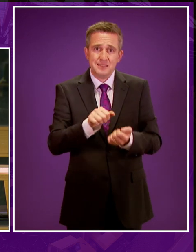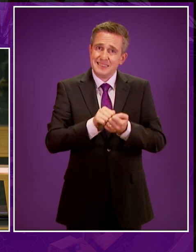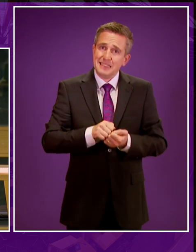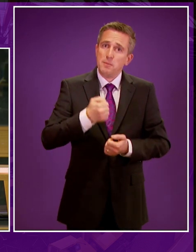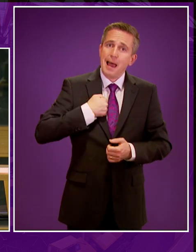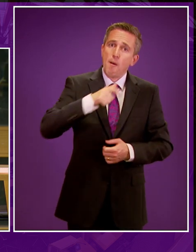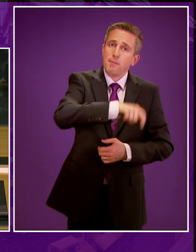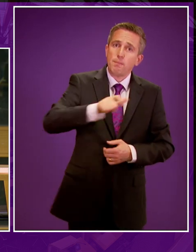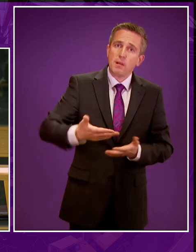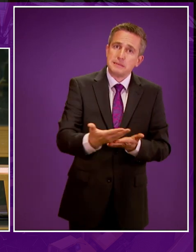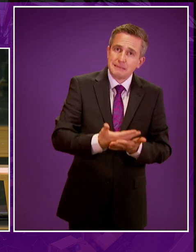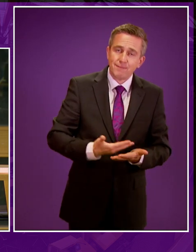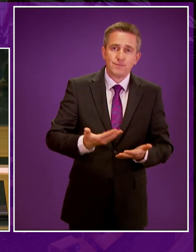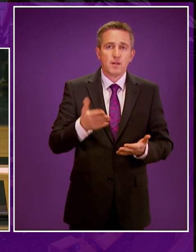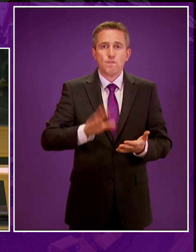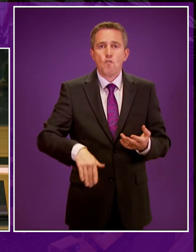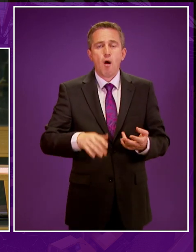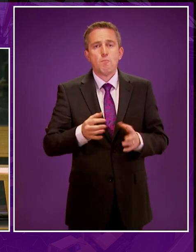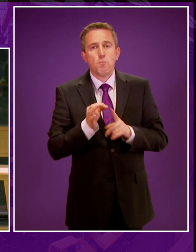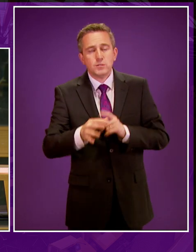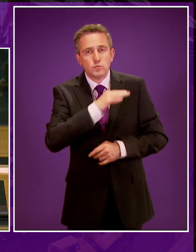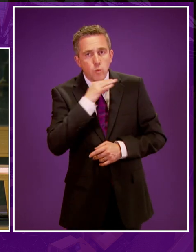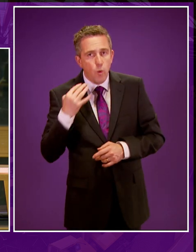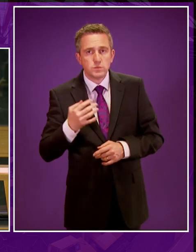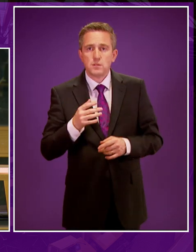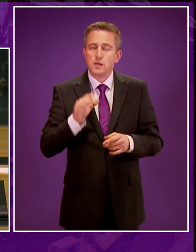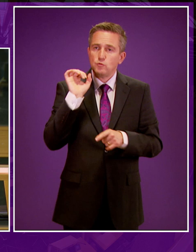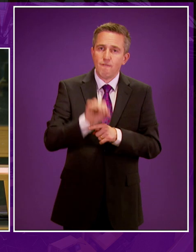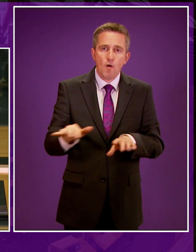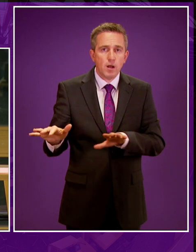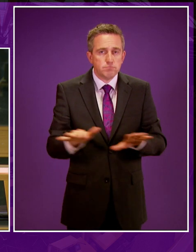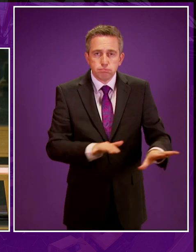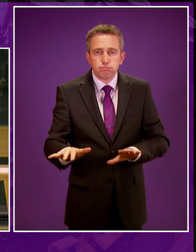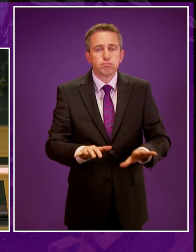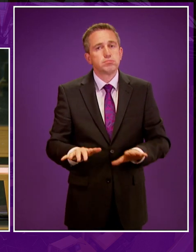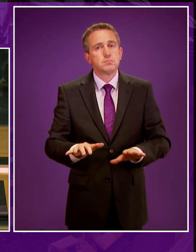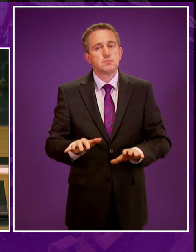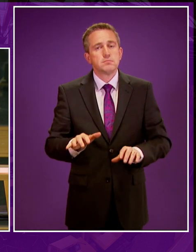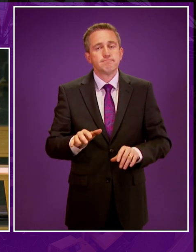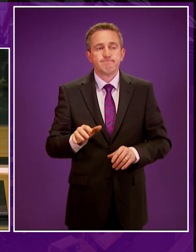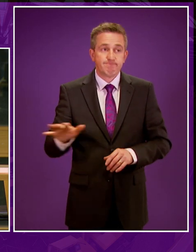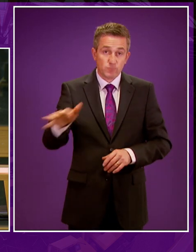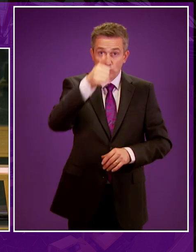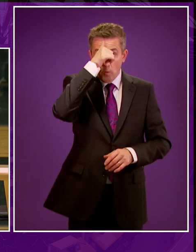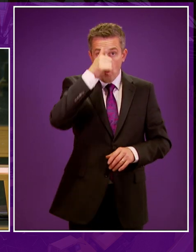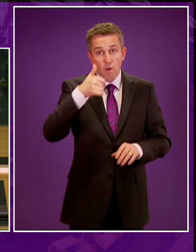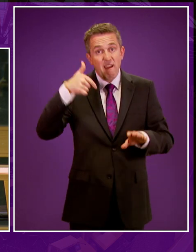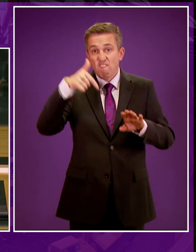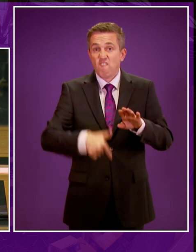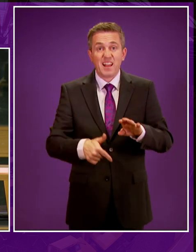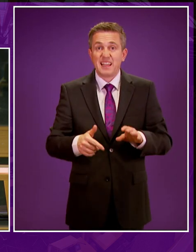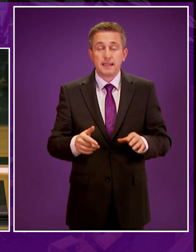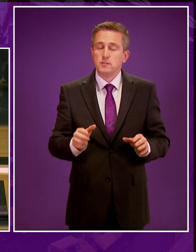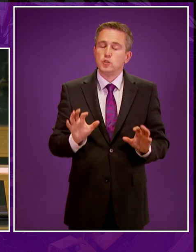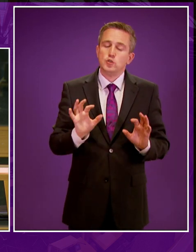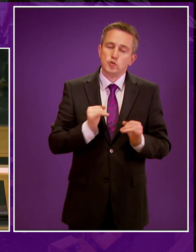poisonous water and avoidable earthquakes, we need to ban fracking. As my constituency and colleagues well know, I believe fracking has no place